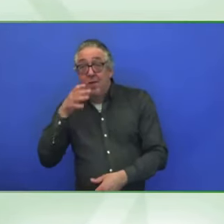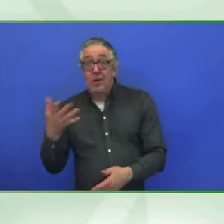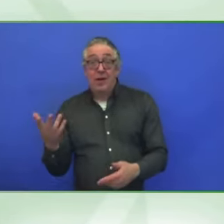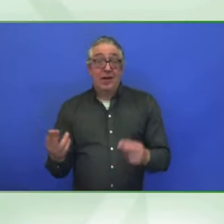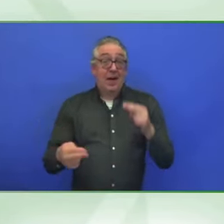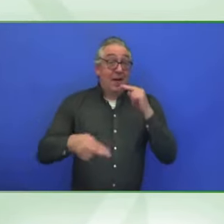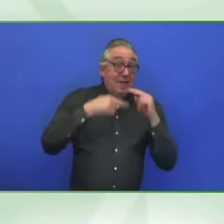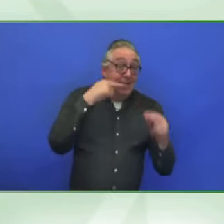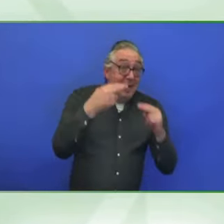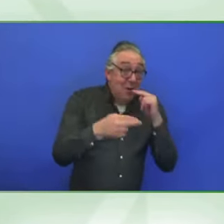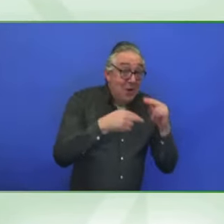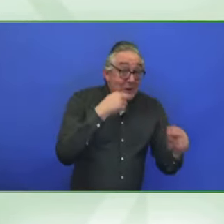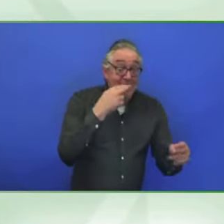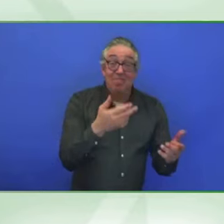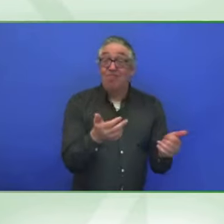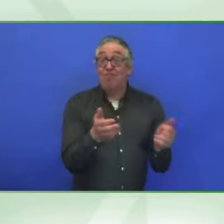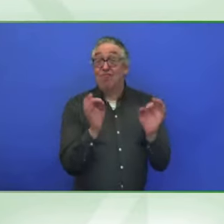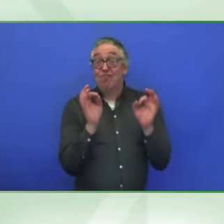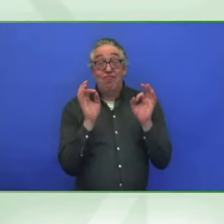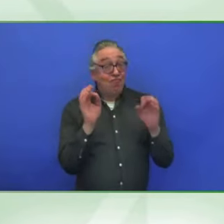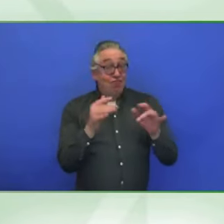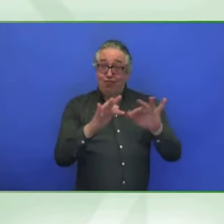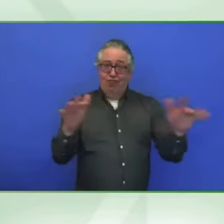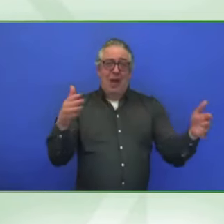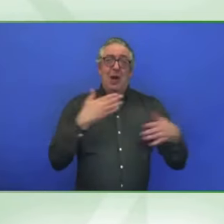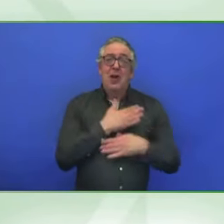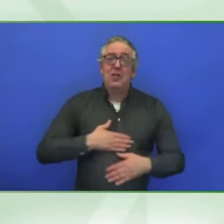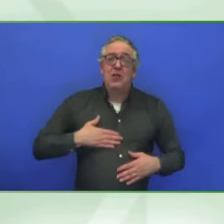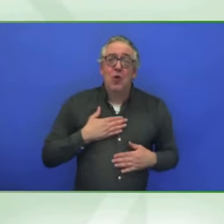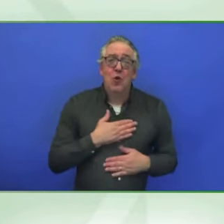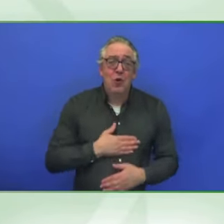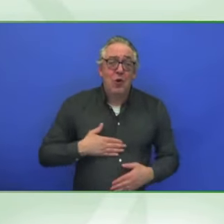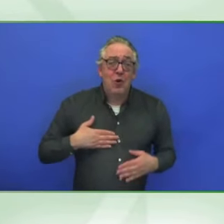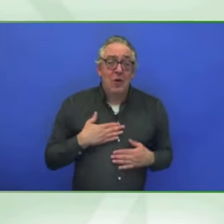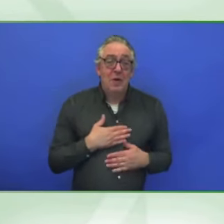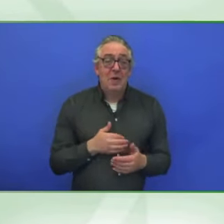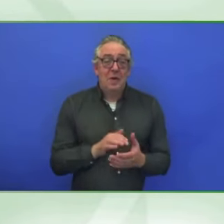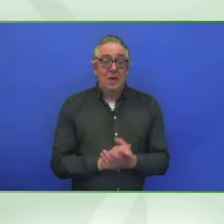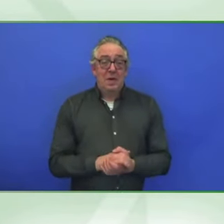I guess he really needs very little introduction.